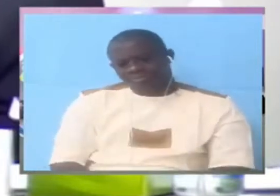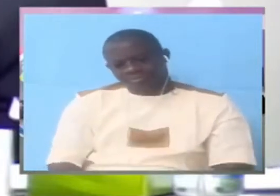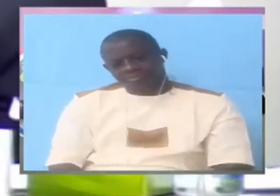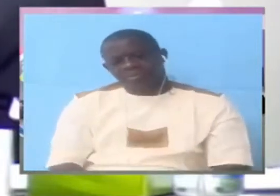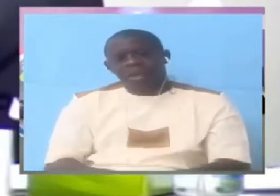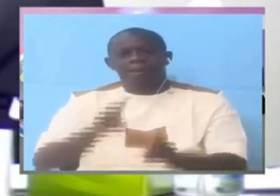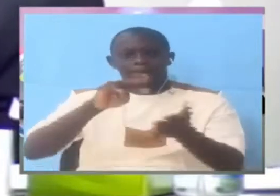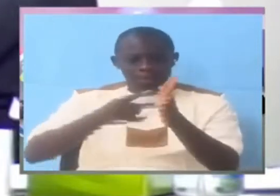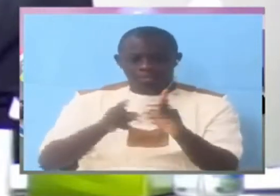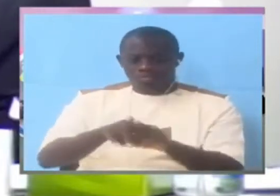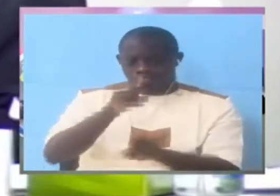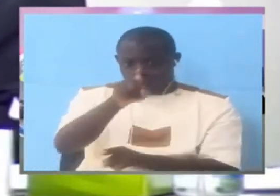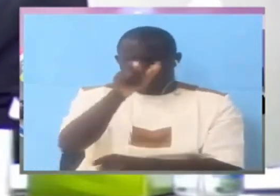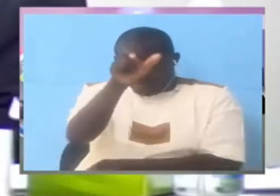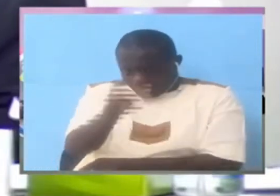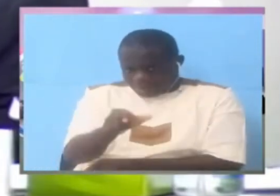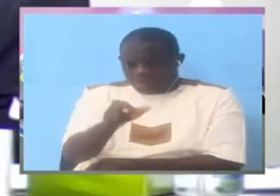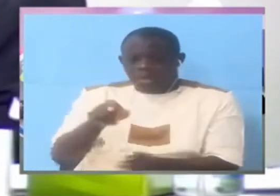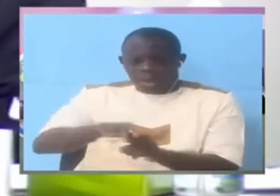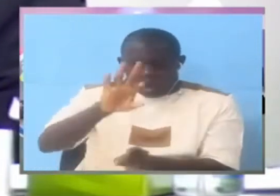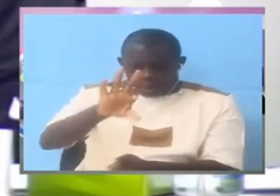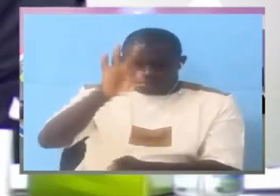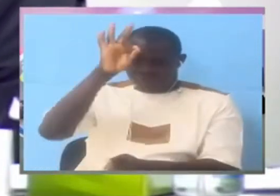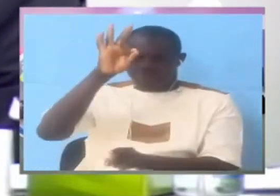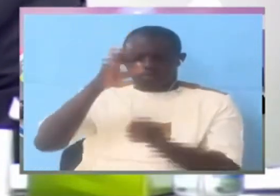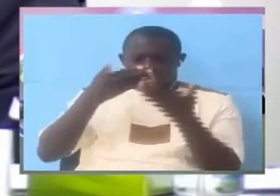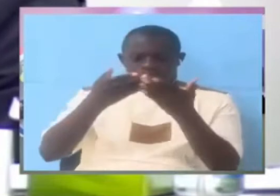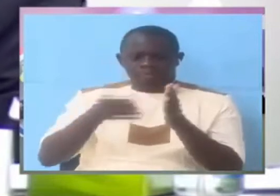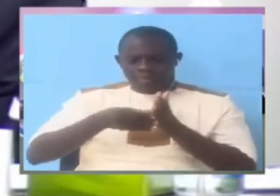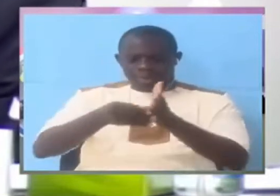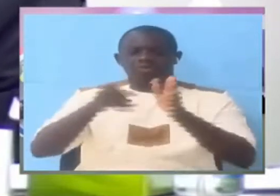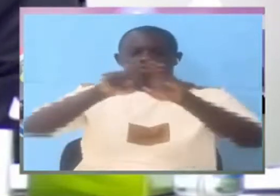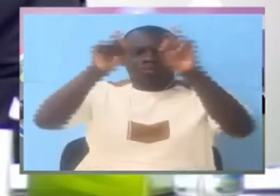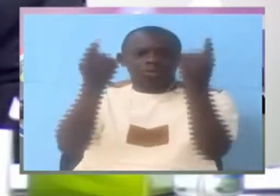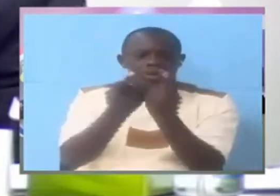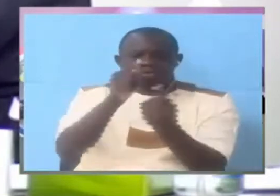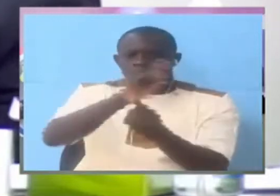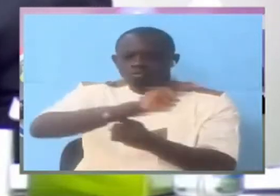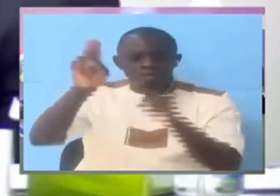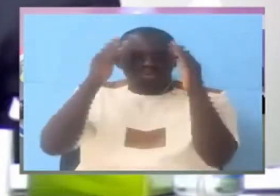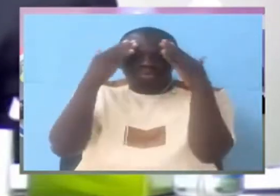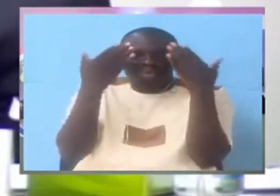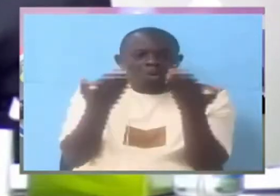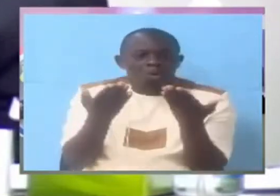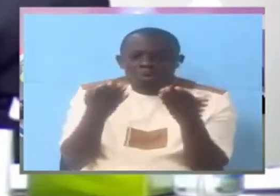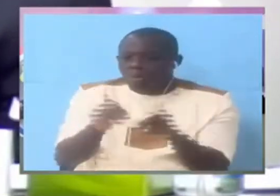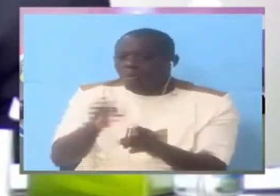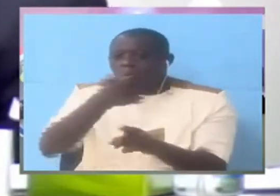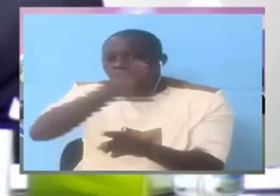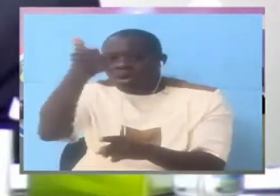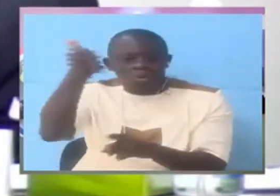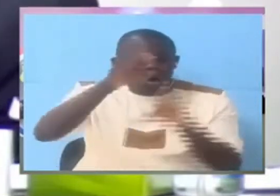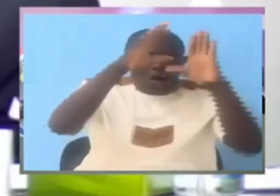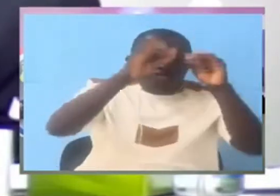that you would be appointed director general and you would not know the functions of the units within the